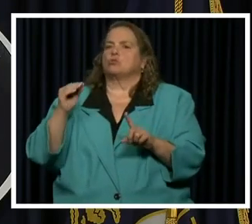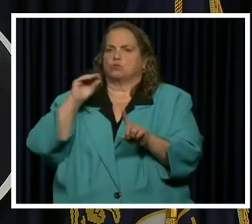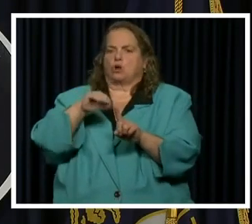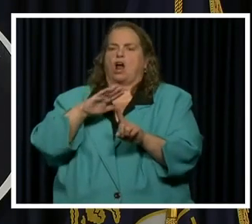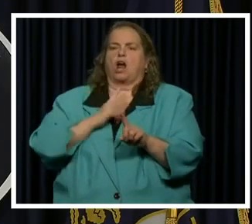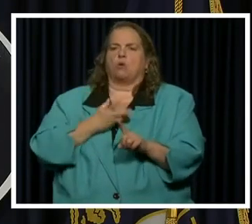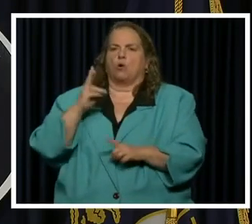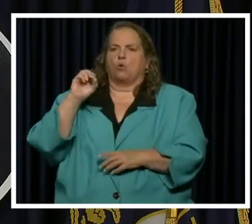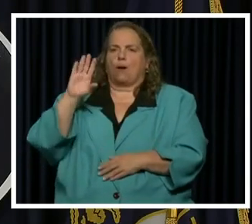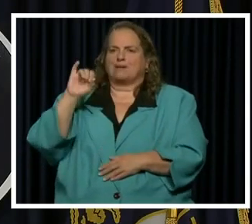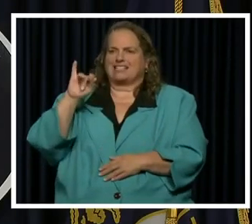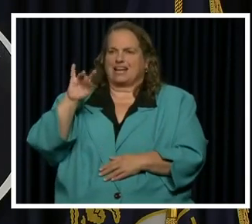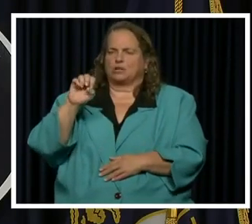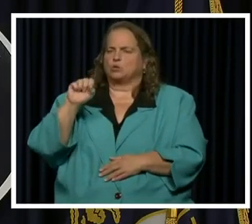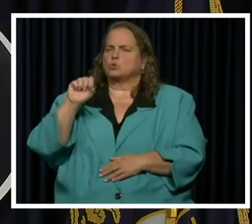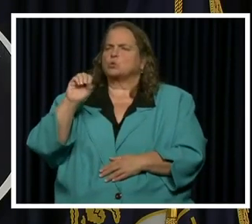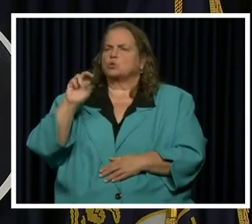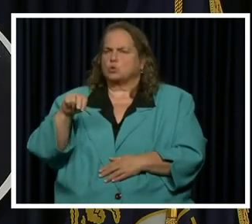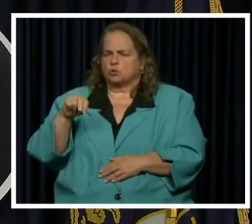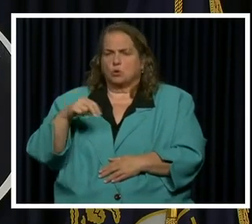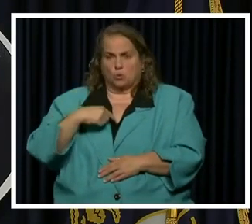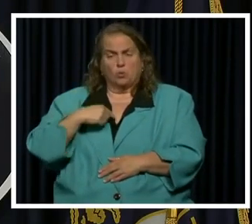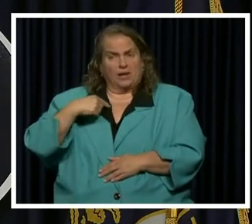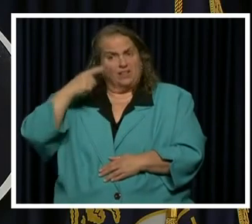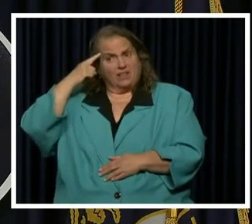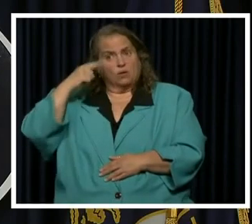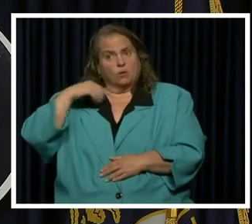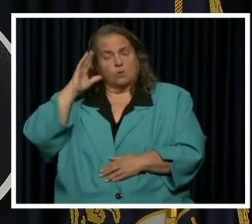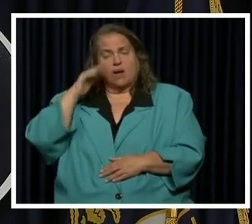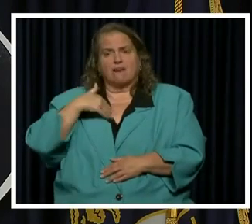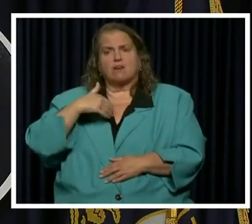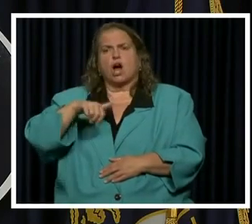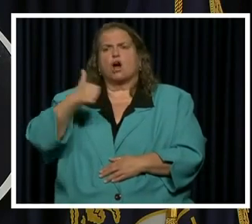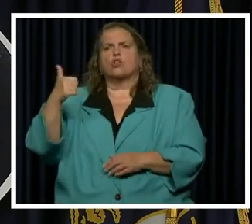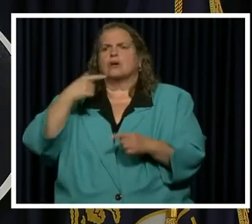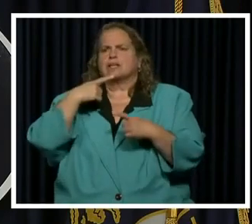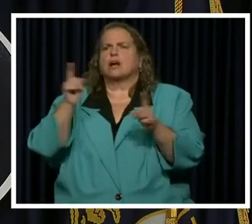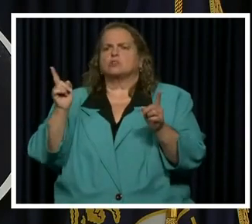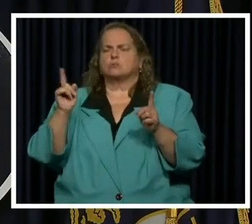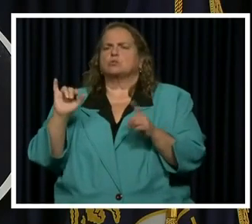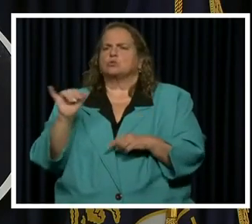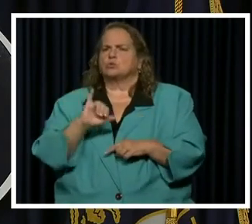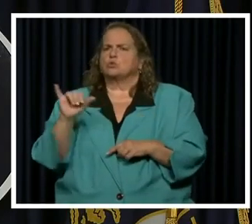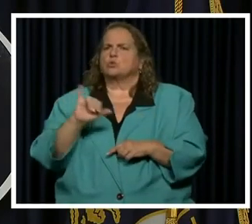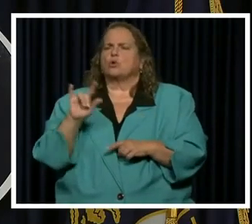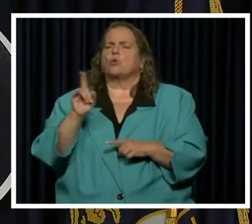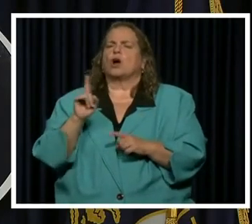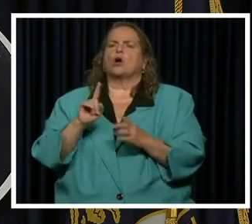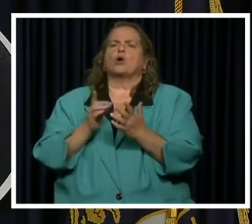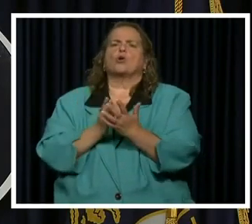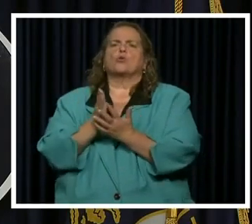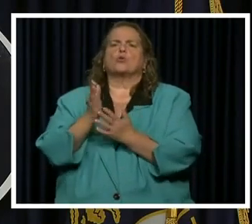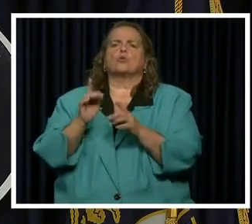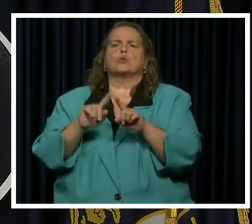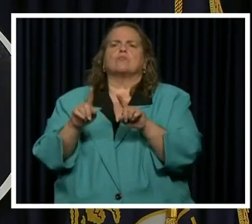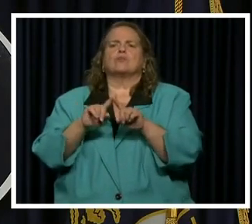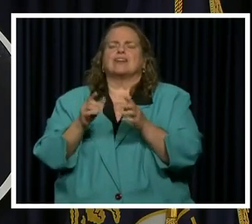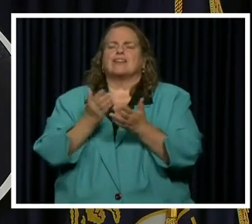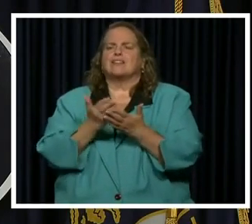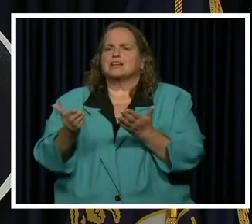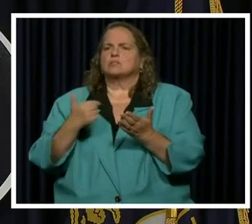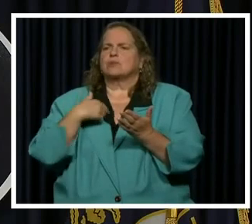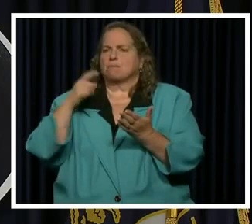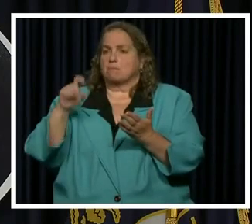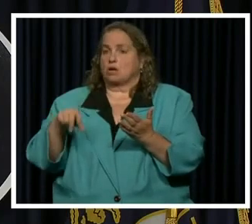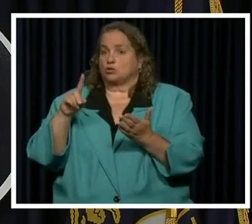very soon. Uh, and we actually think that we will have a couple of other announcements where, uh, through different things we're having